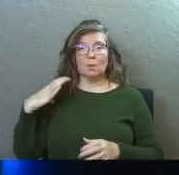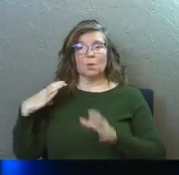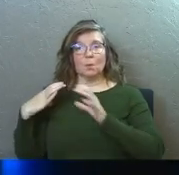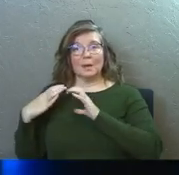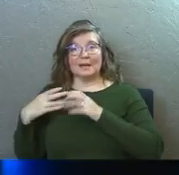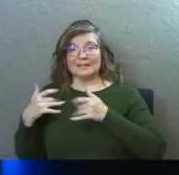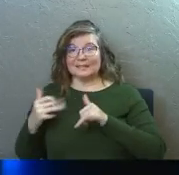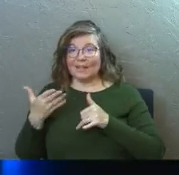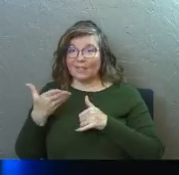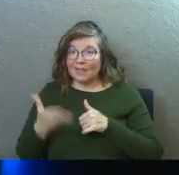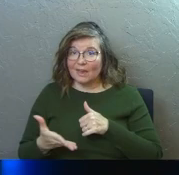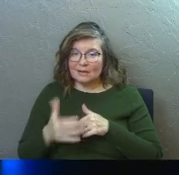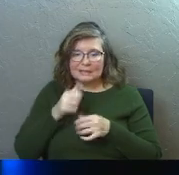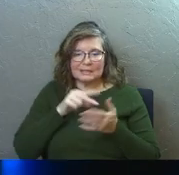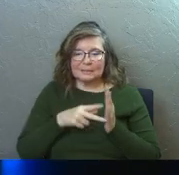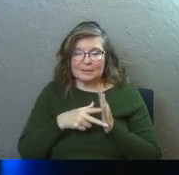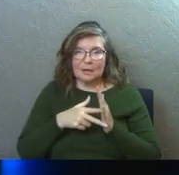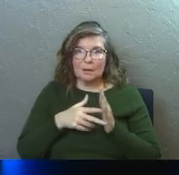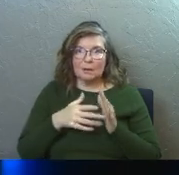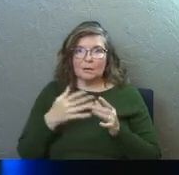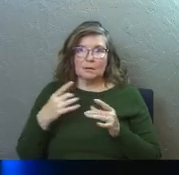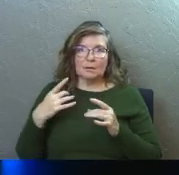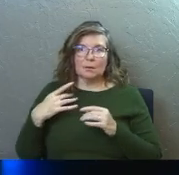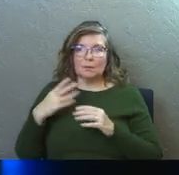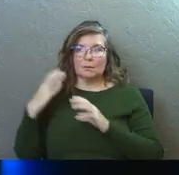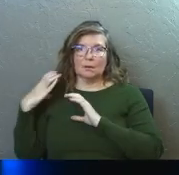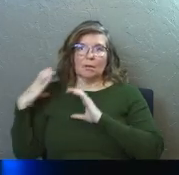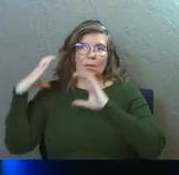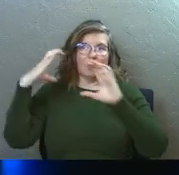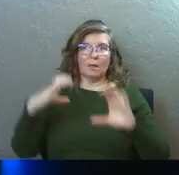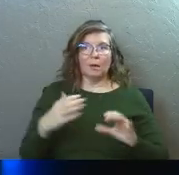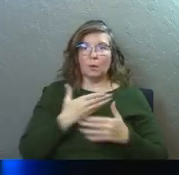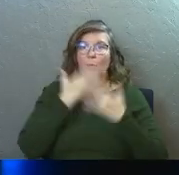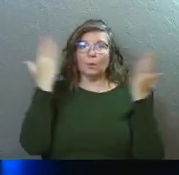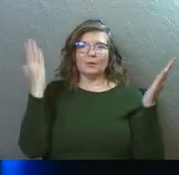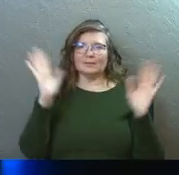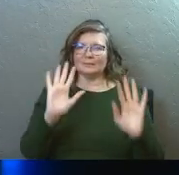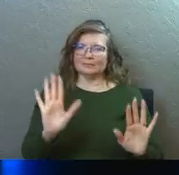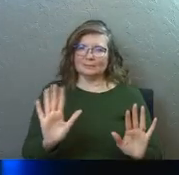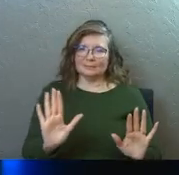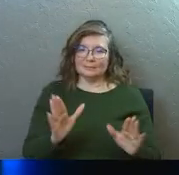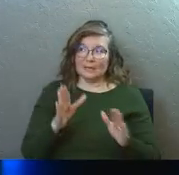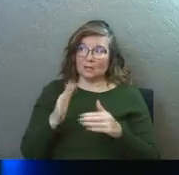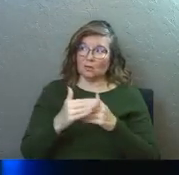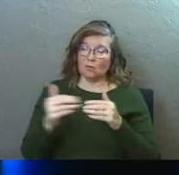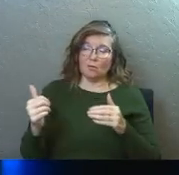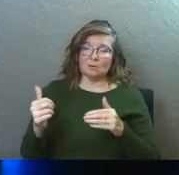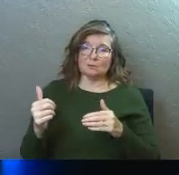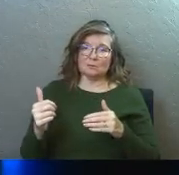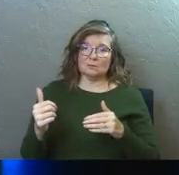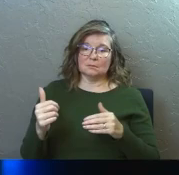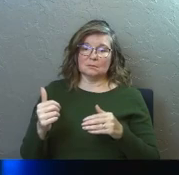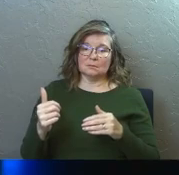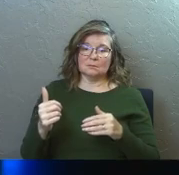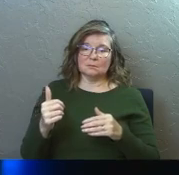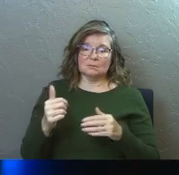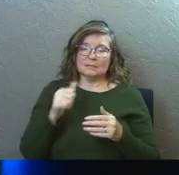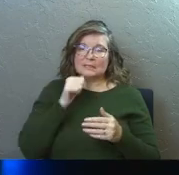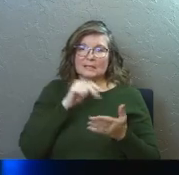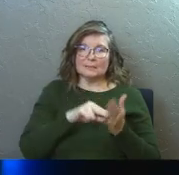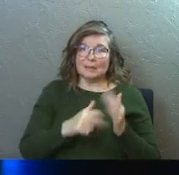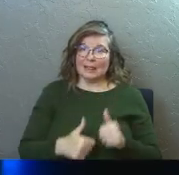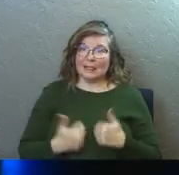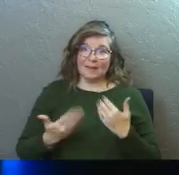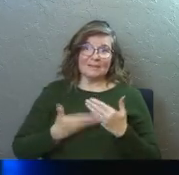present. does not mean that this rest that Jesus invites us into and the weight that he calls us to carry. It does not